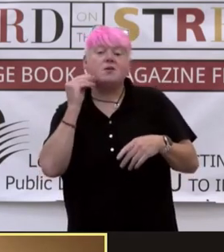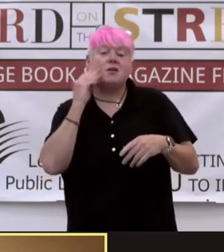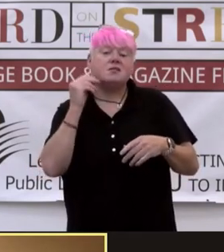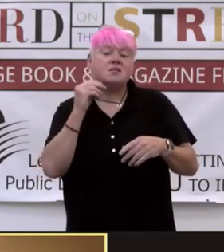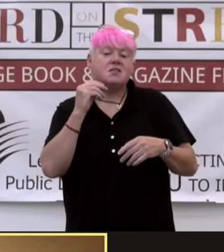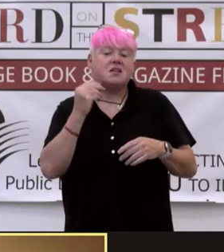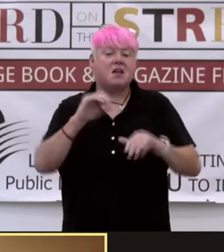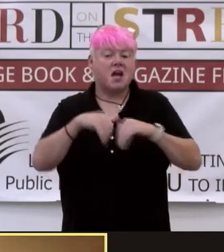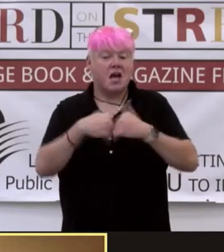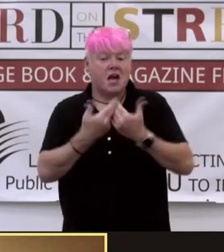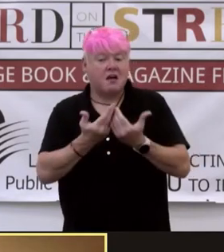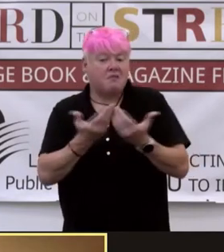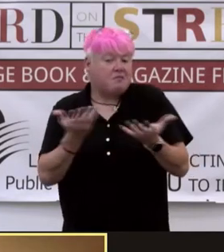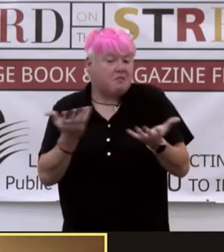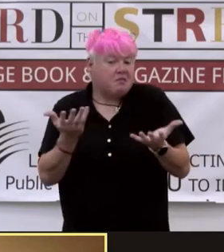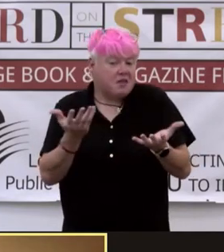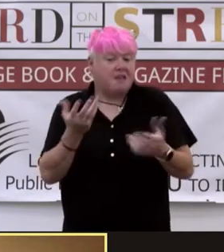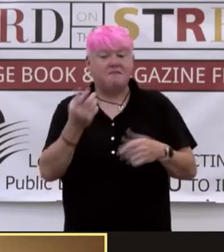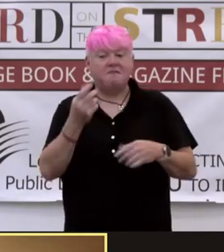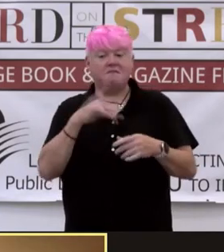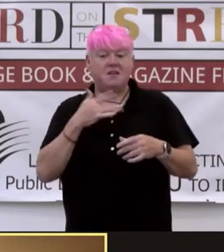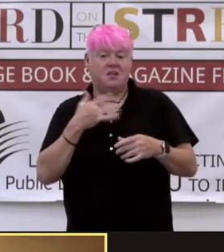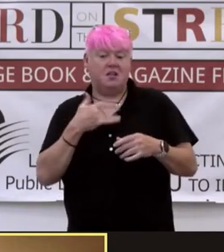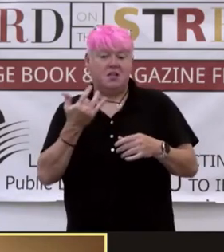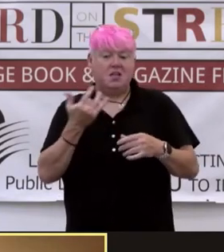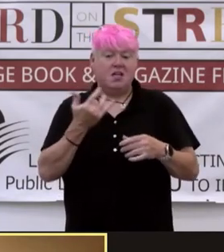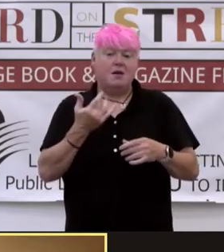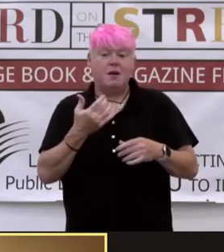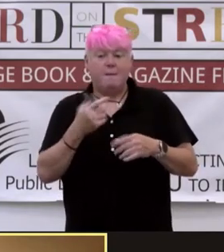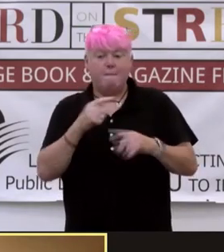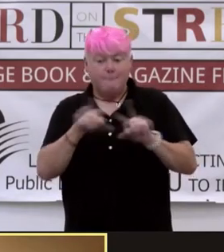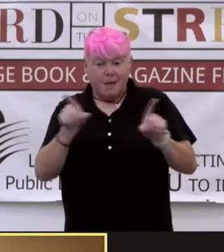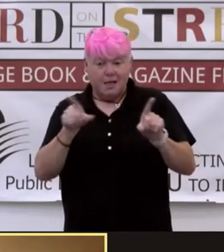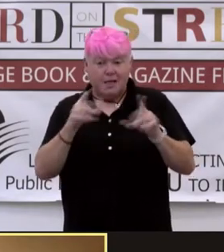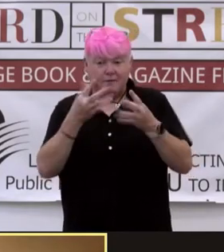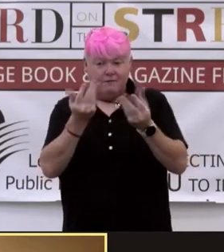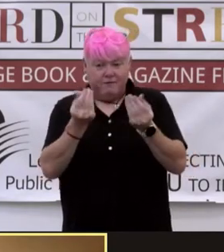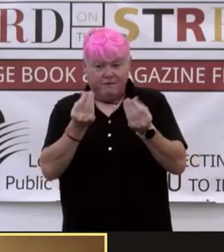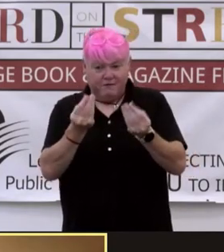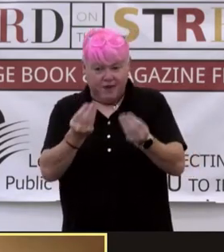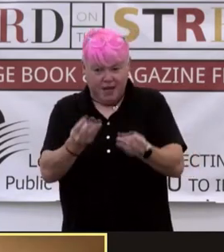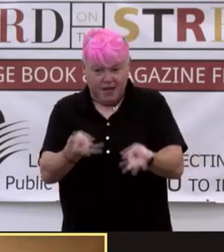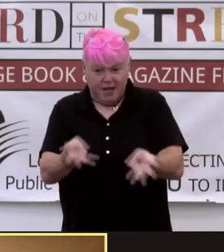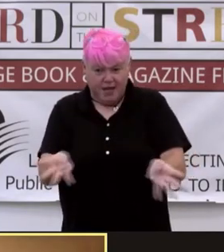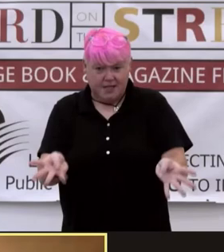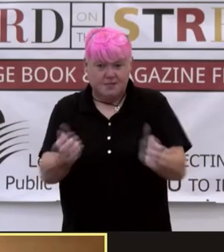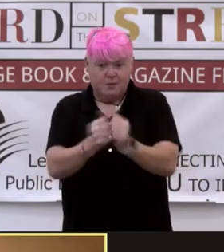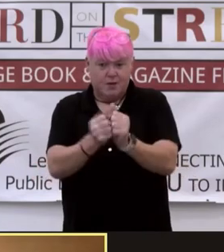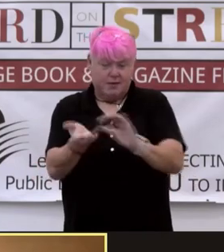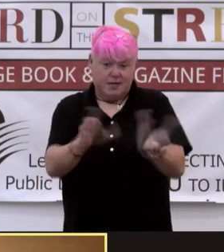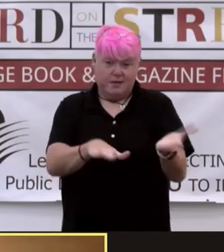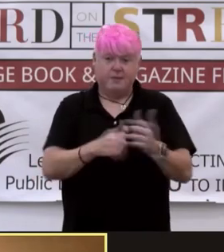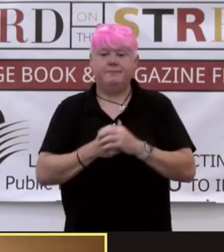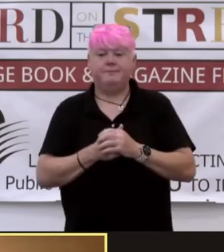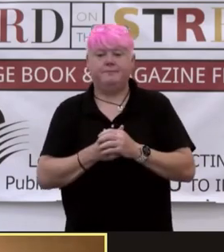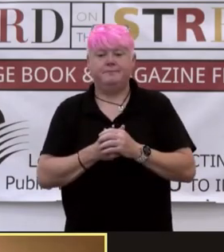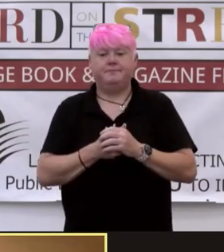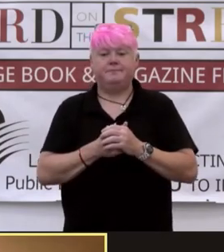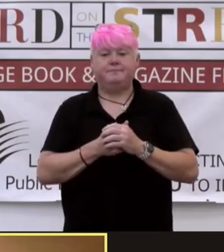fades with a person's death. That is simply the way of life. Okay.